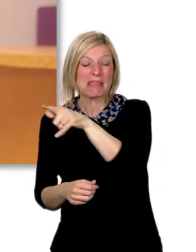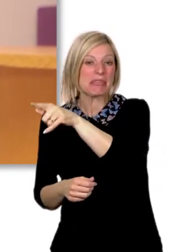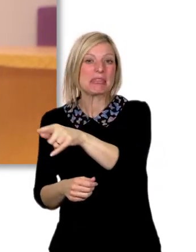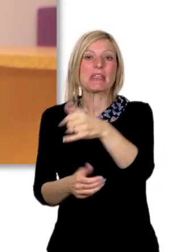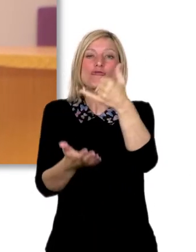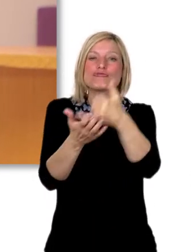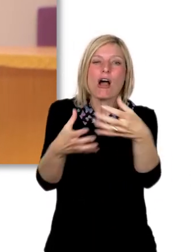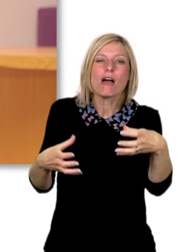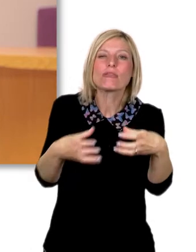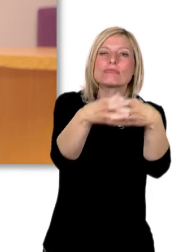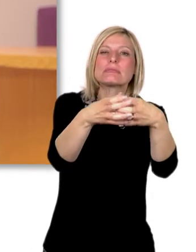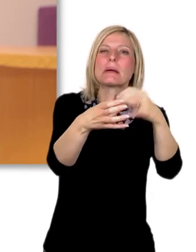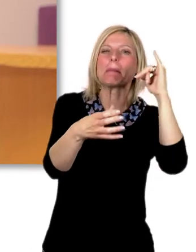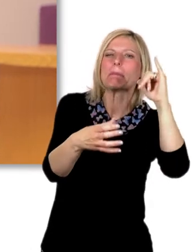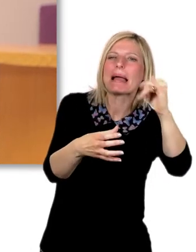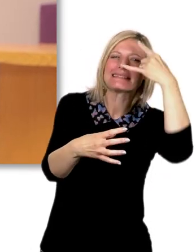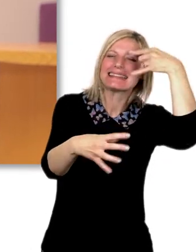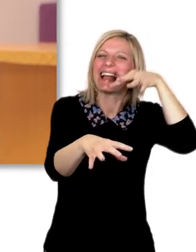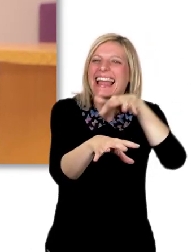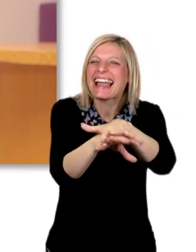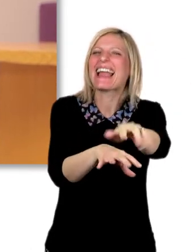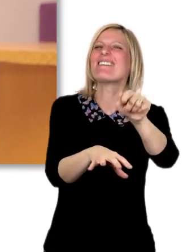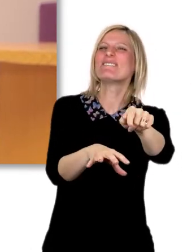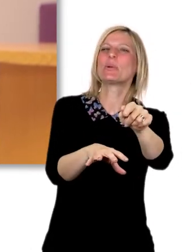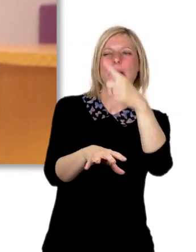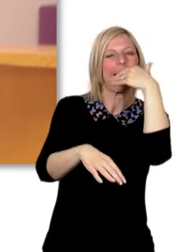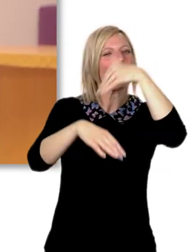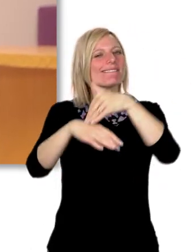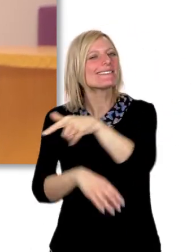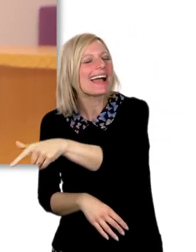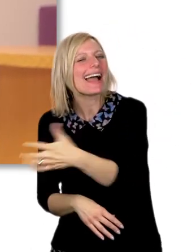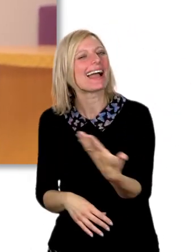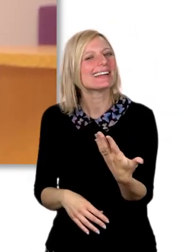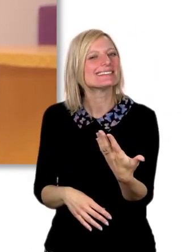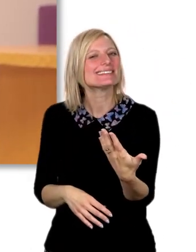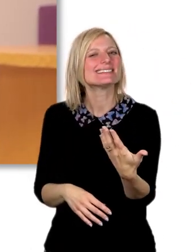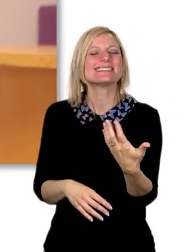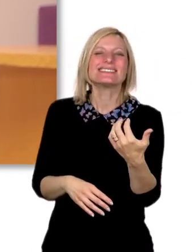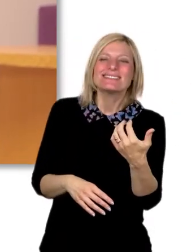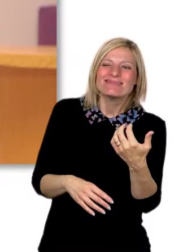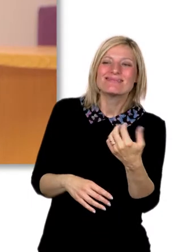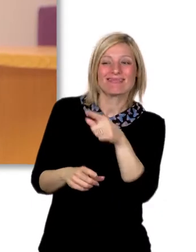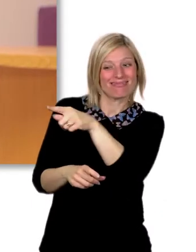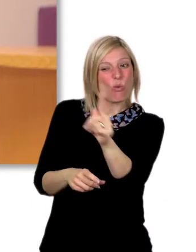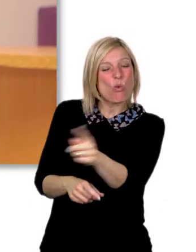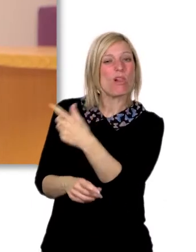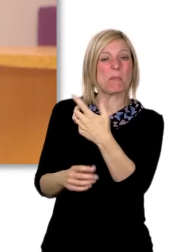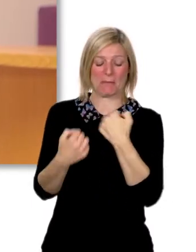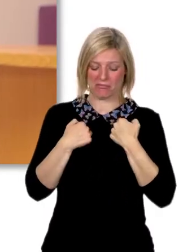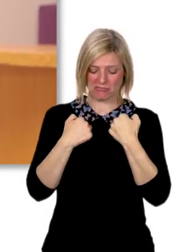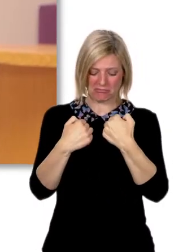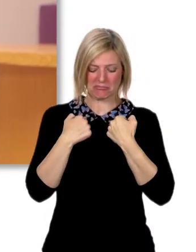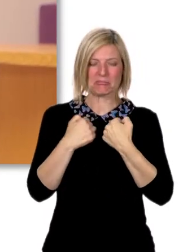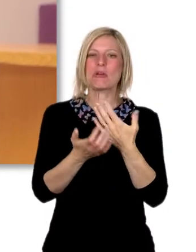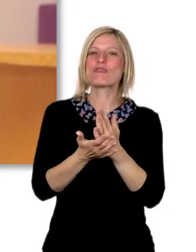time and sort of gone on the wrong pathway in life really. And you know I think they're a client group that they're